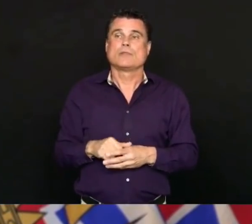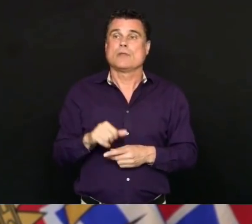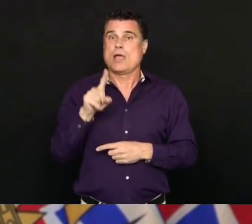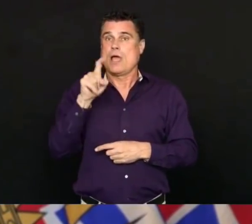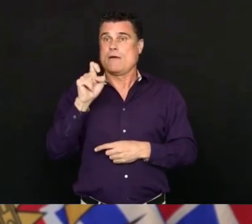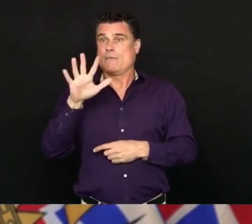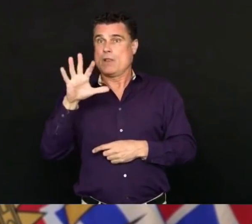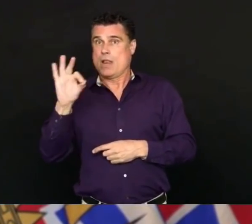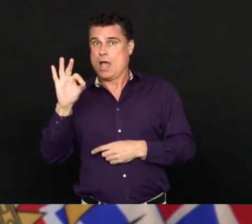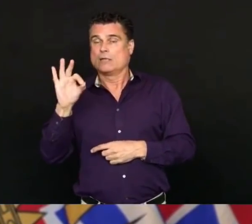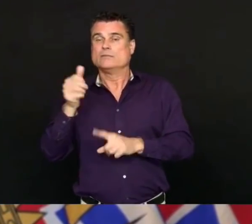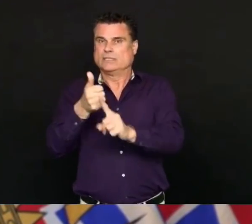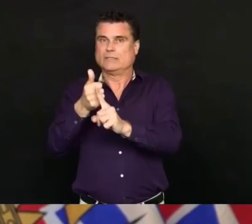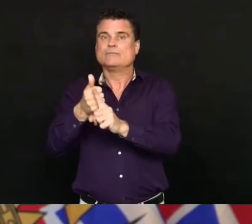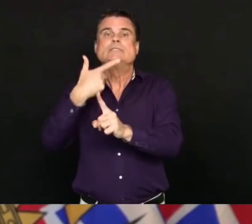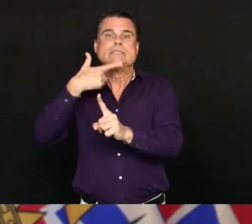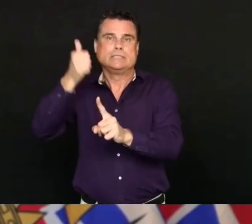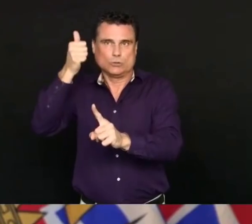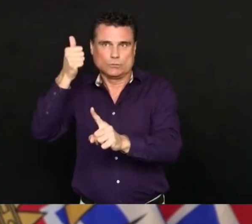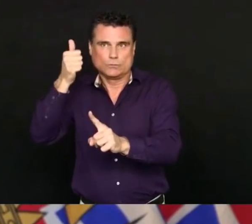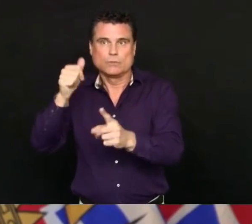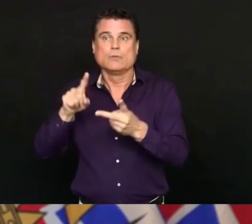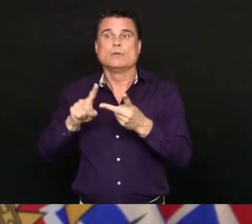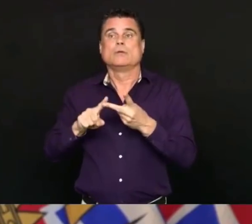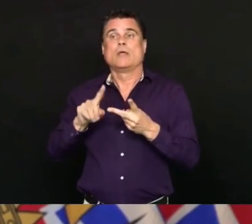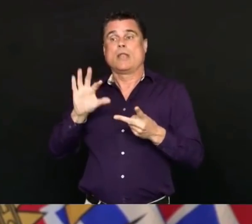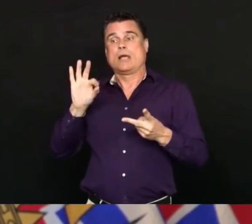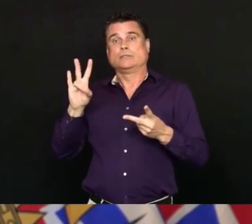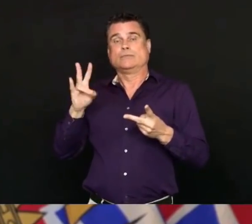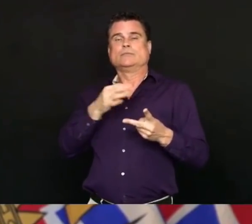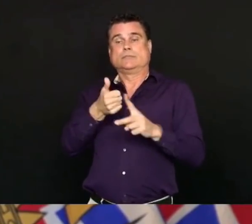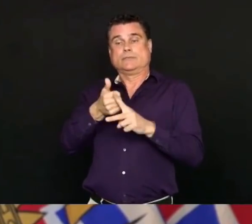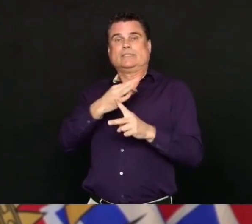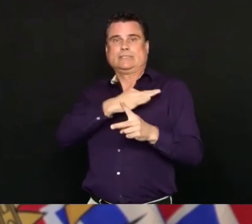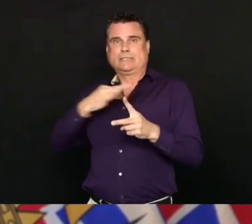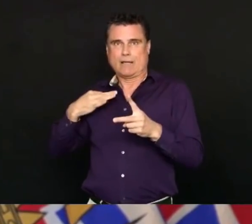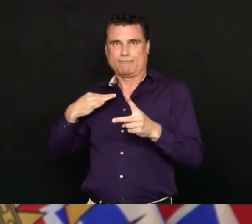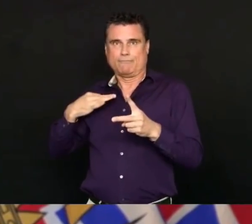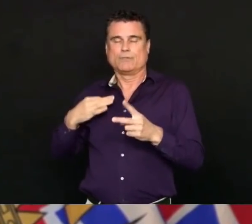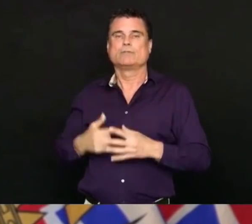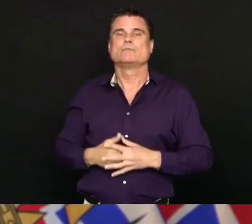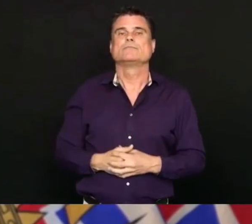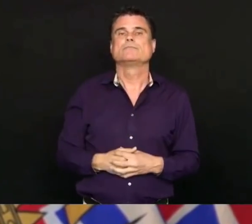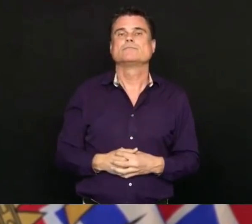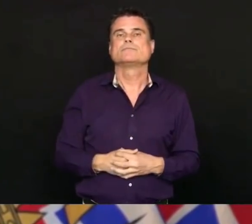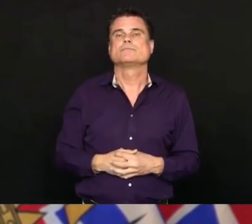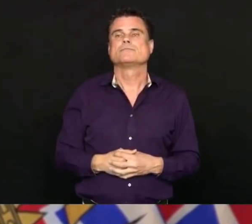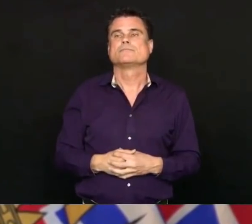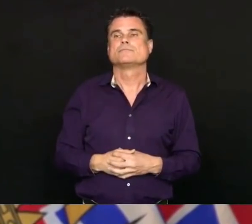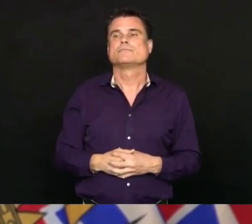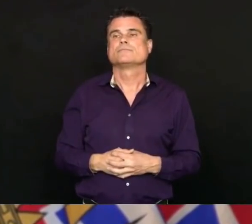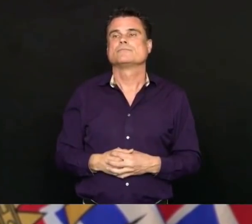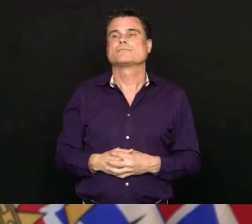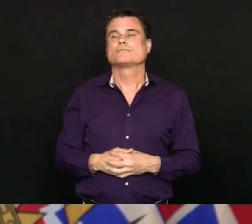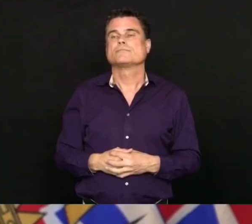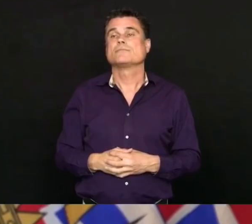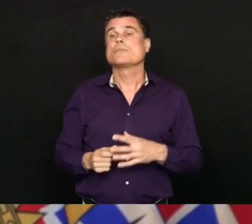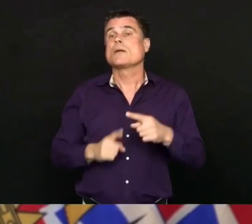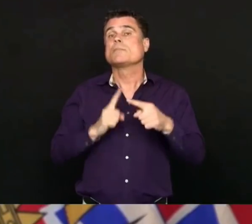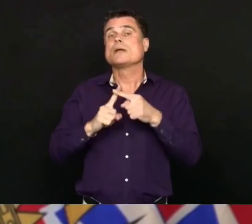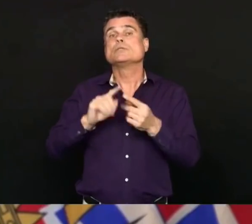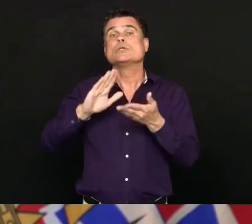staff people. In addition, we have a number of community outbreaks as you are aware of. Primarily